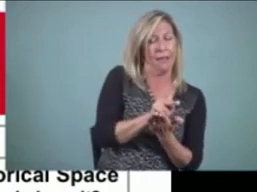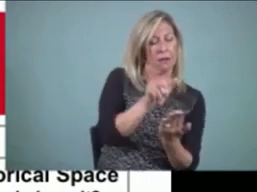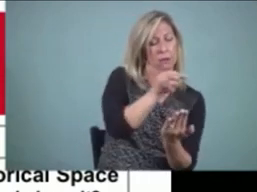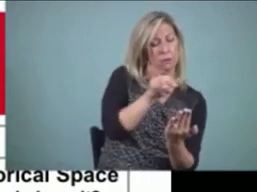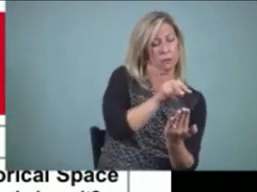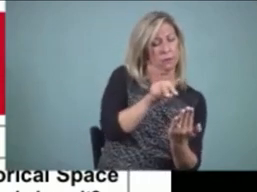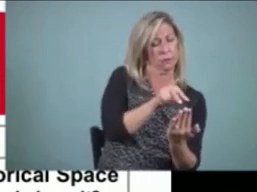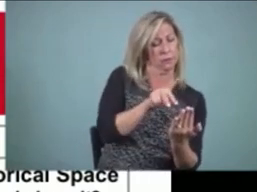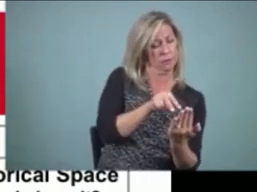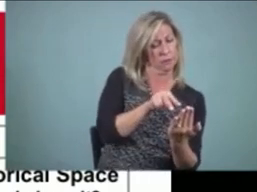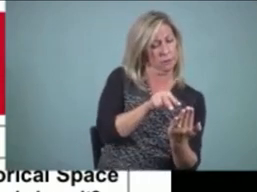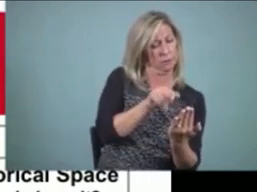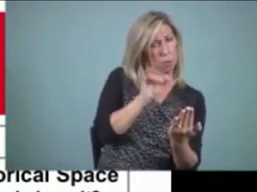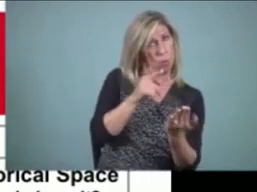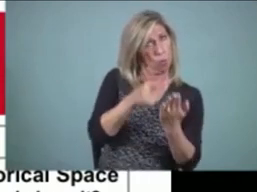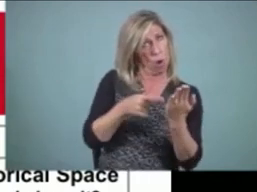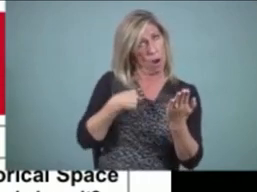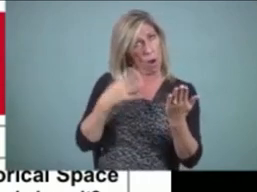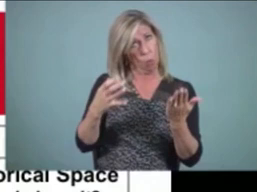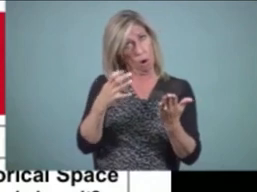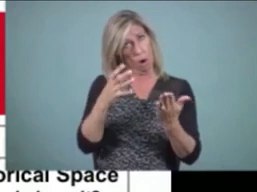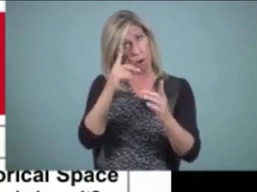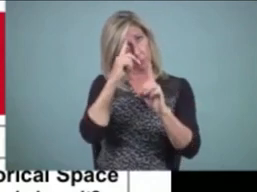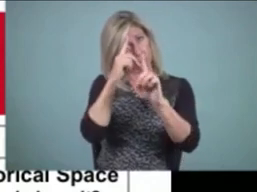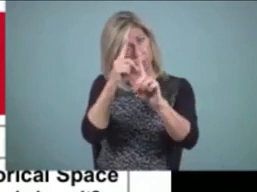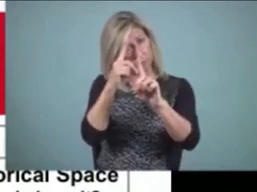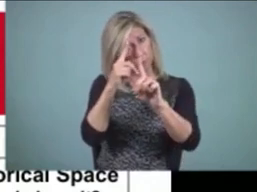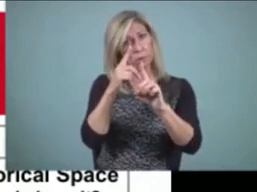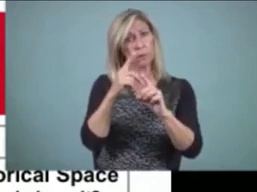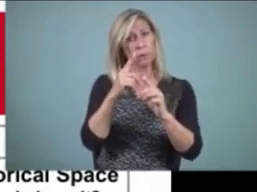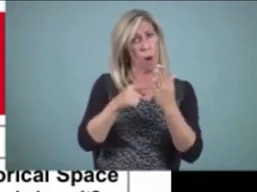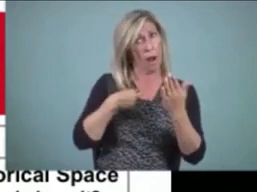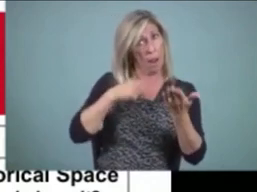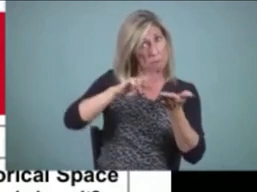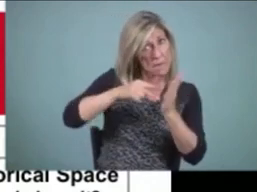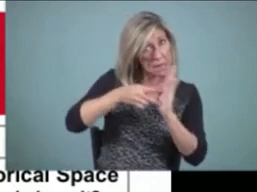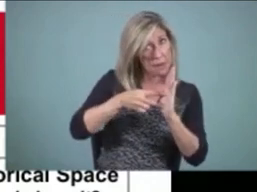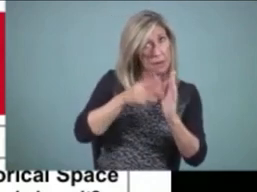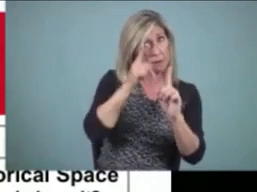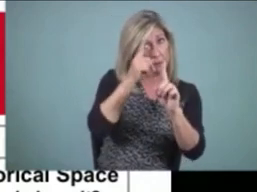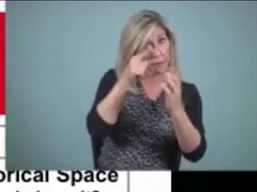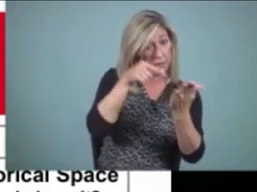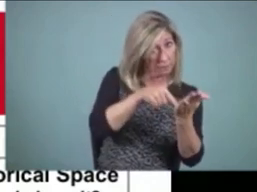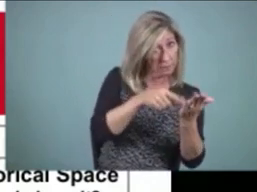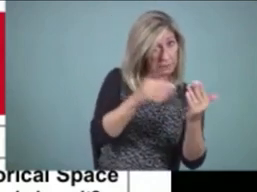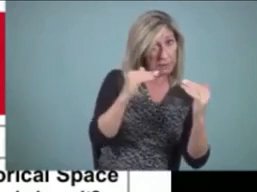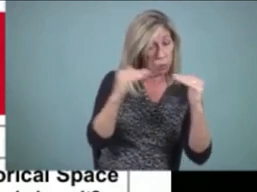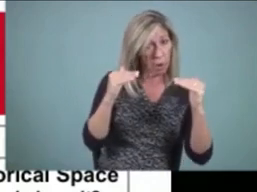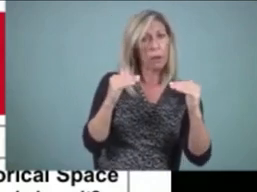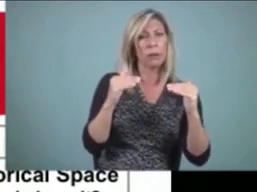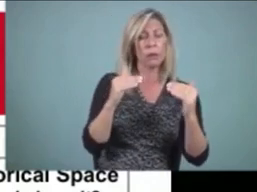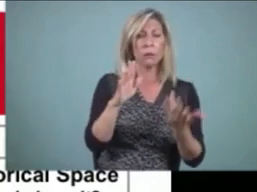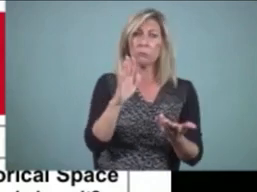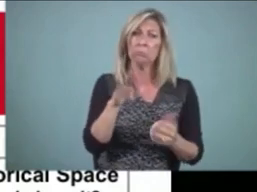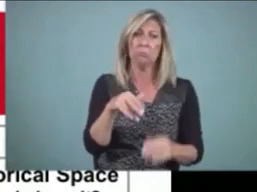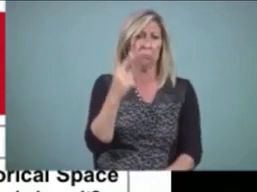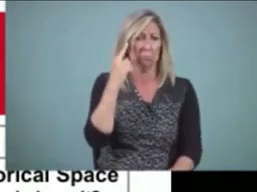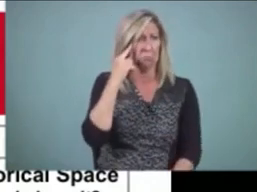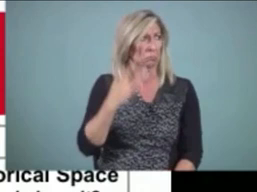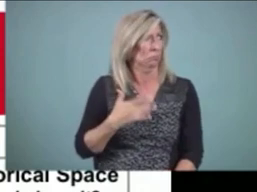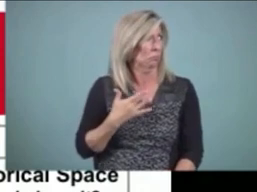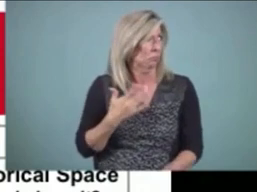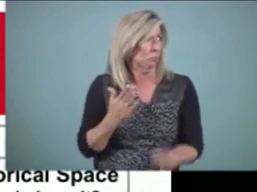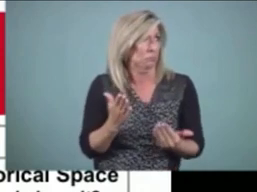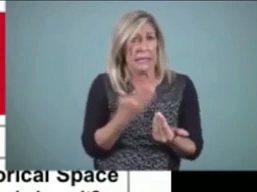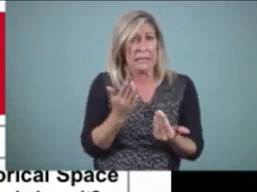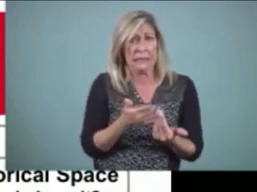meant. Now, that seems so straightforward, but we all know how difficult that is. Because have